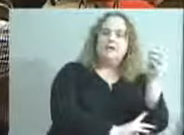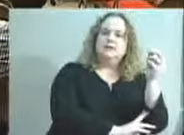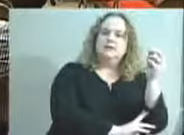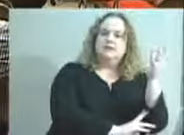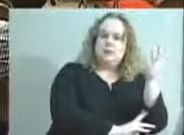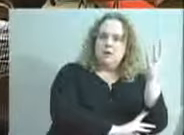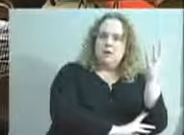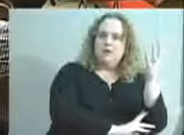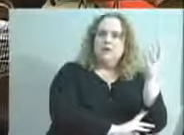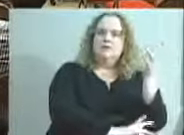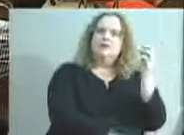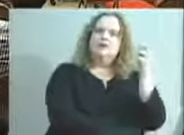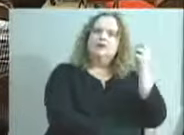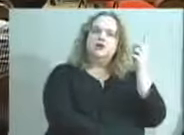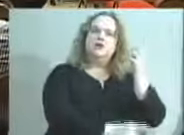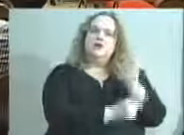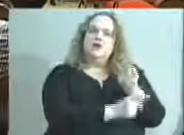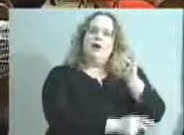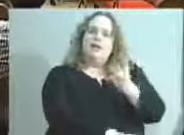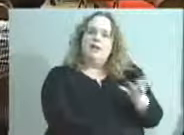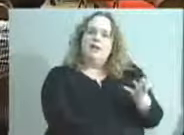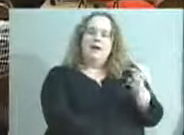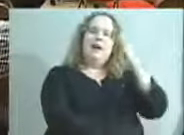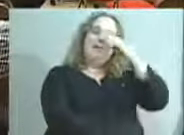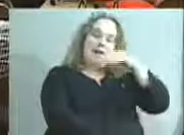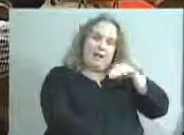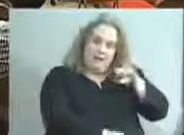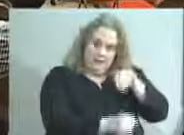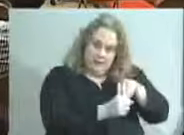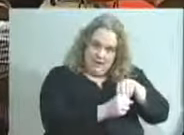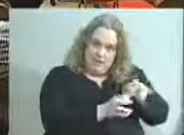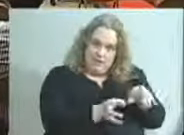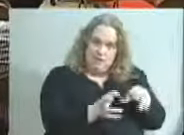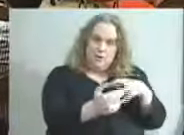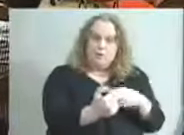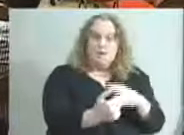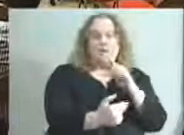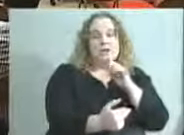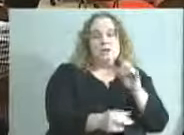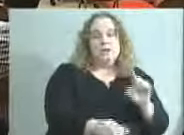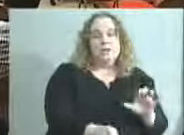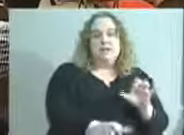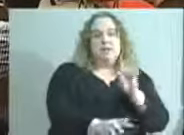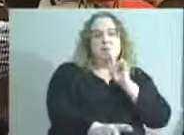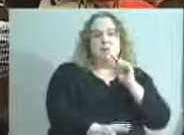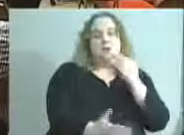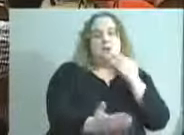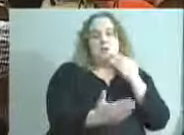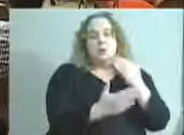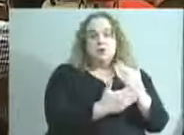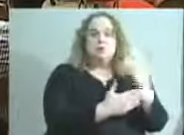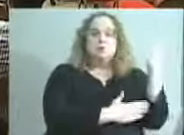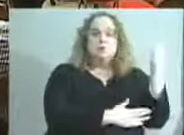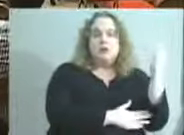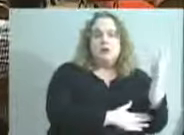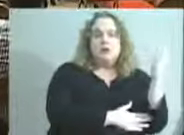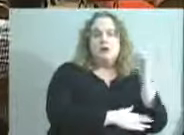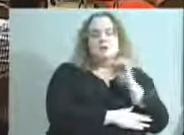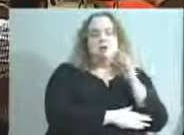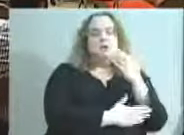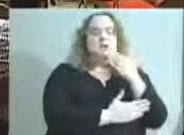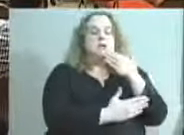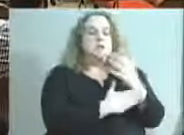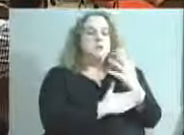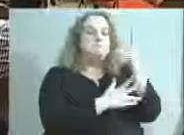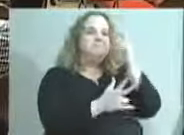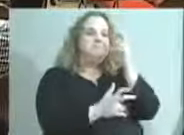it's right there, the elephant in the room. So he did an outstanding presentation, and it was good to be there.